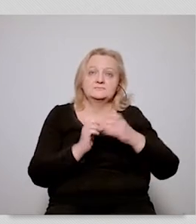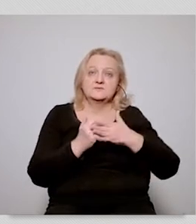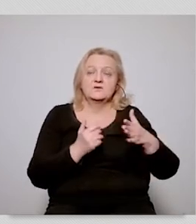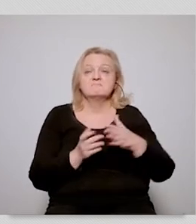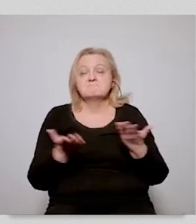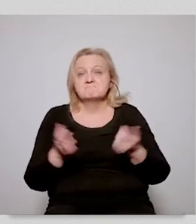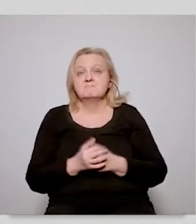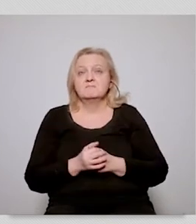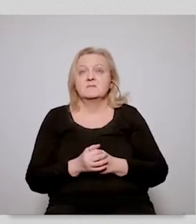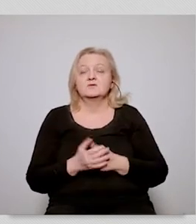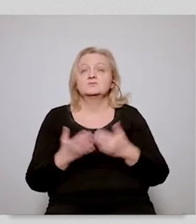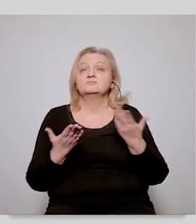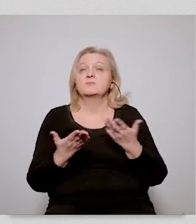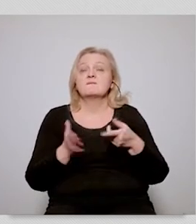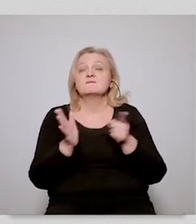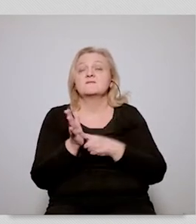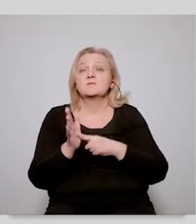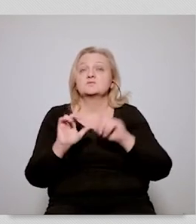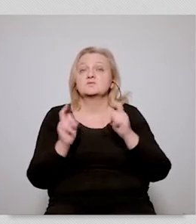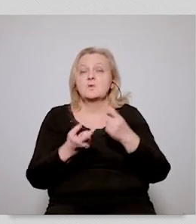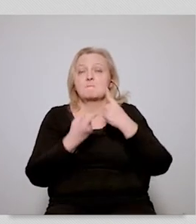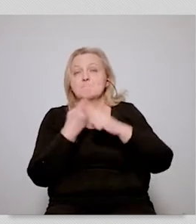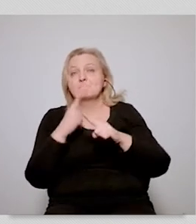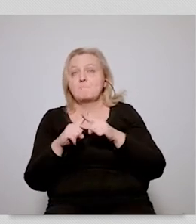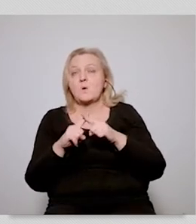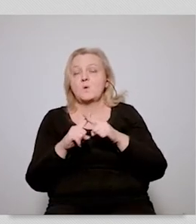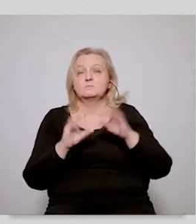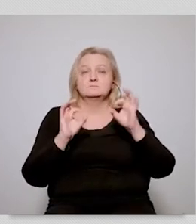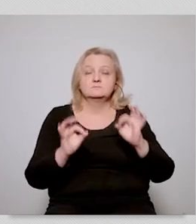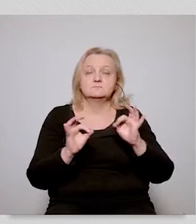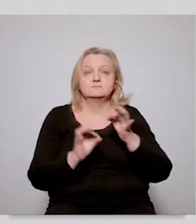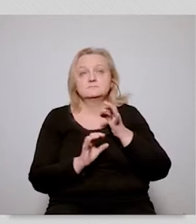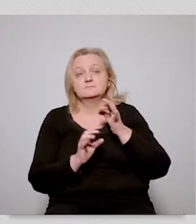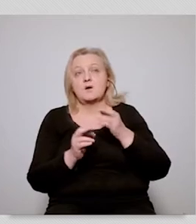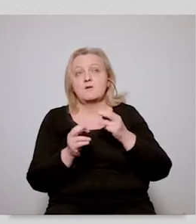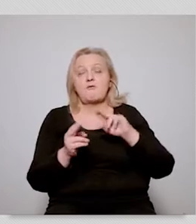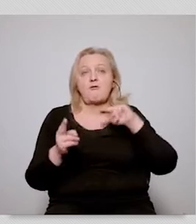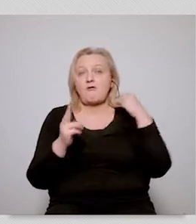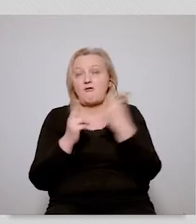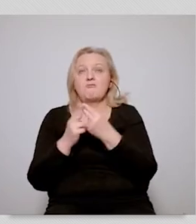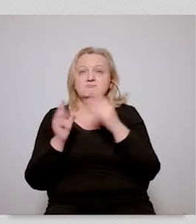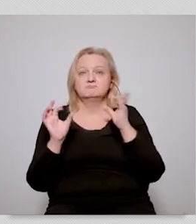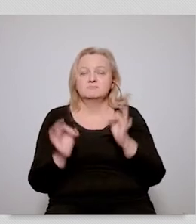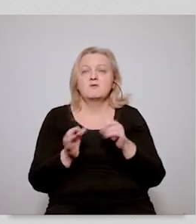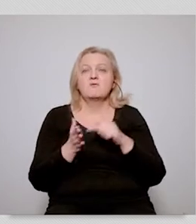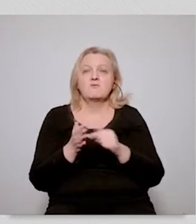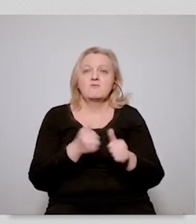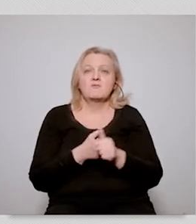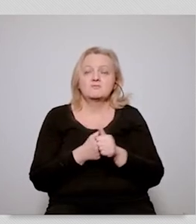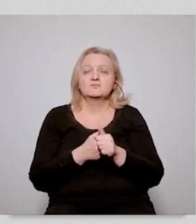as the most important ones in which areas do we need a political response